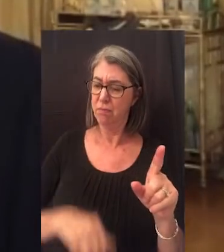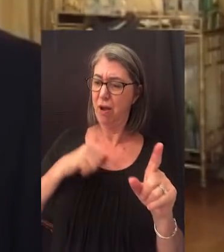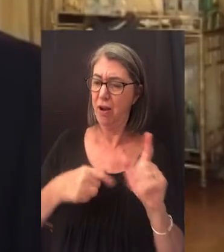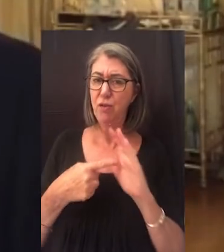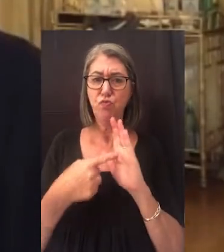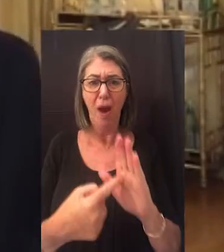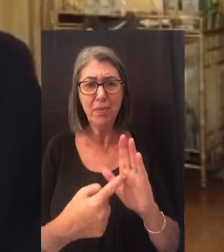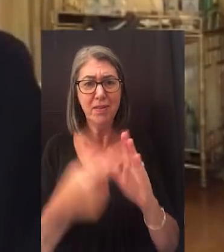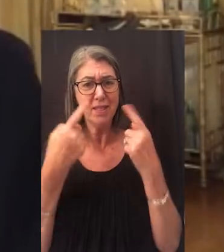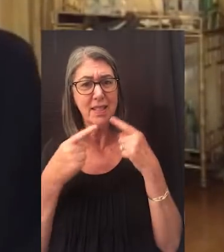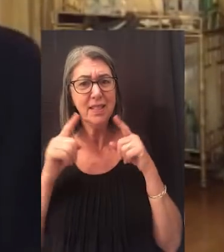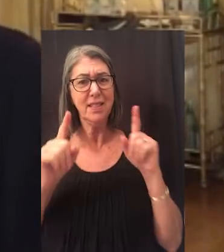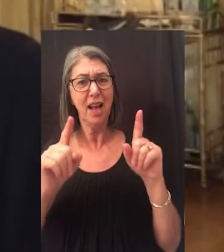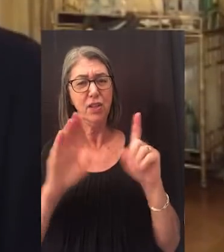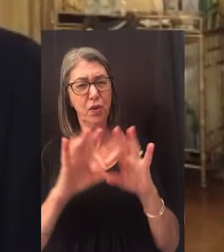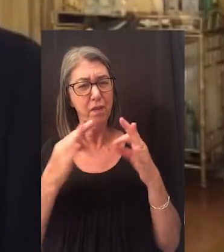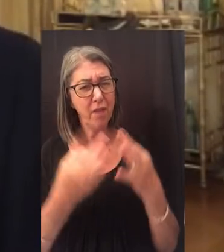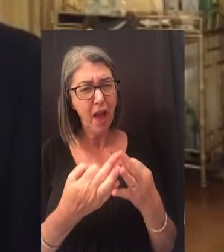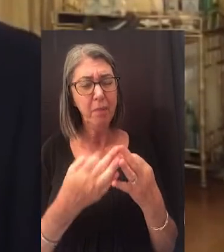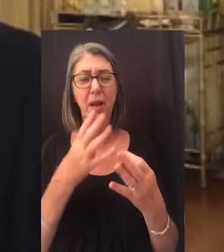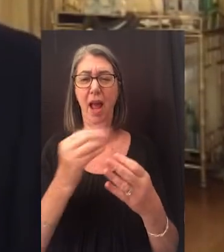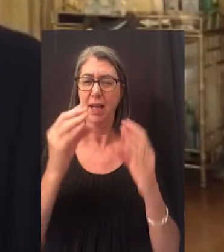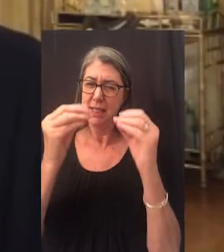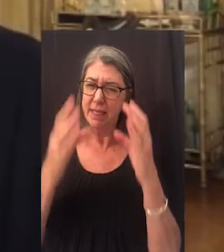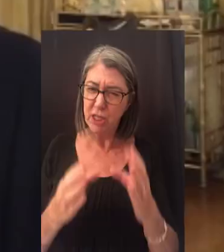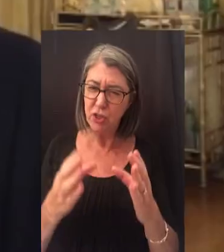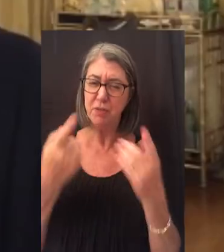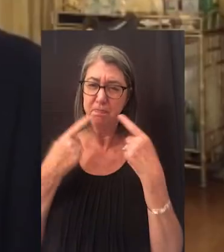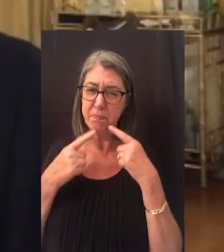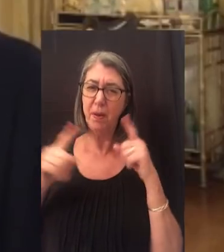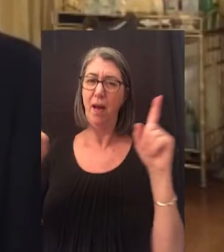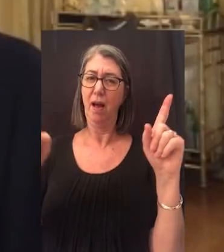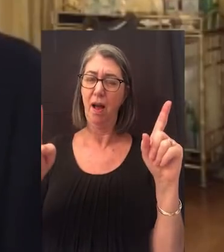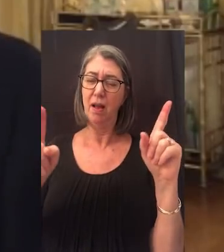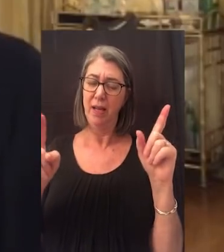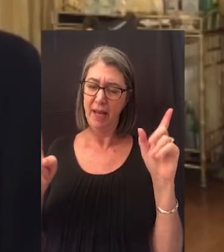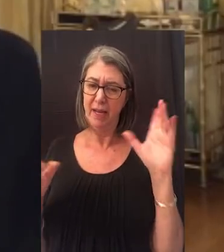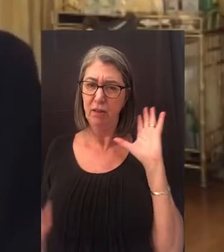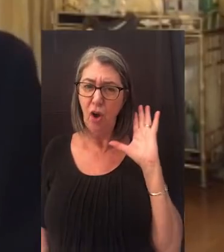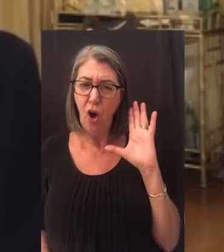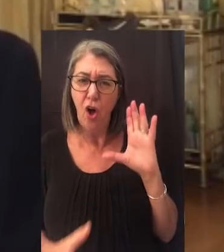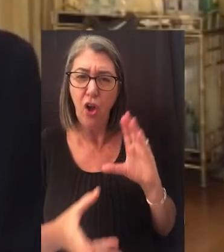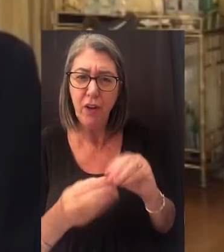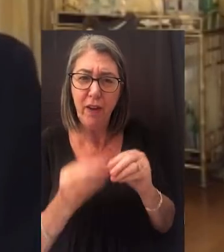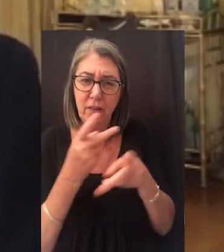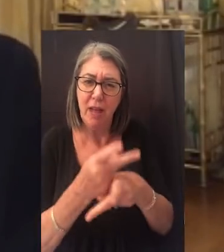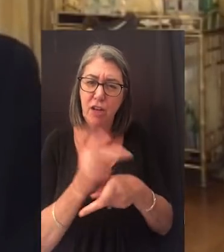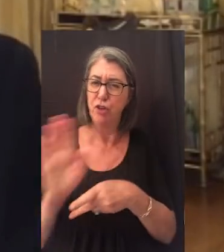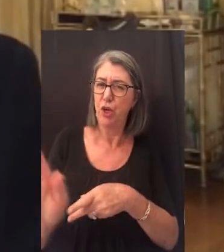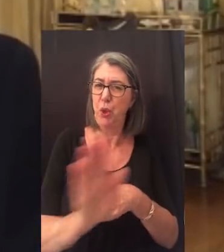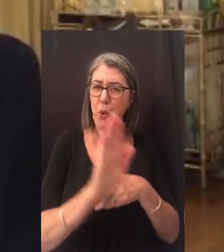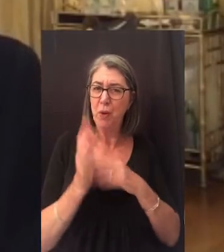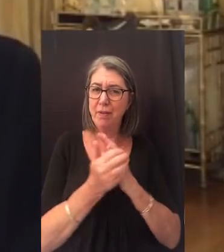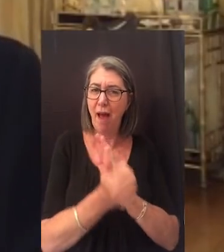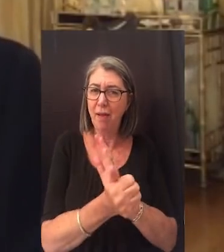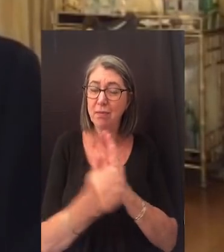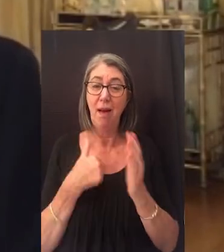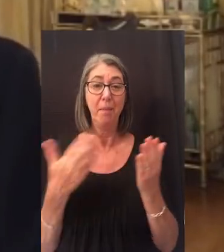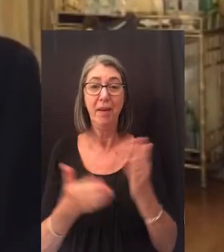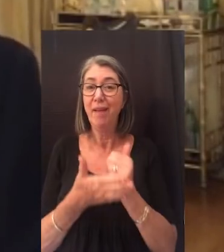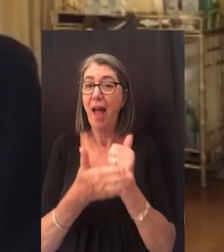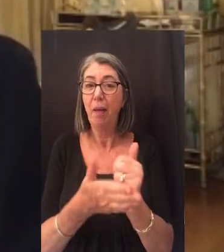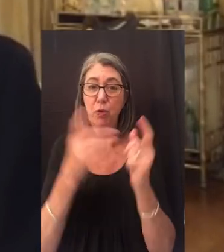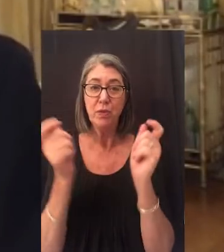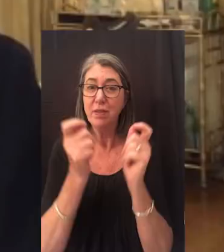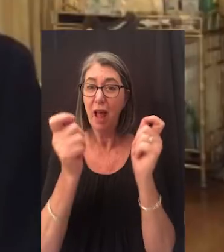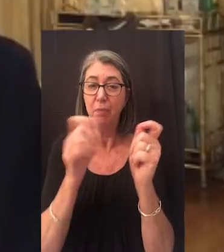representing the success your families and teachers achieved in cultivating and nurturing your talents. I'm here to help